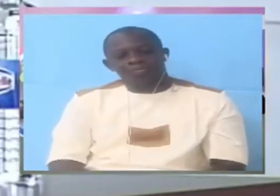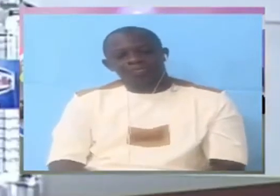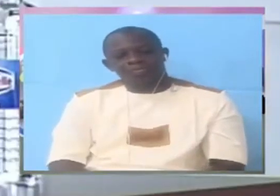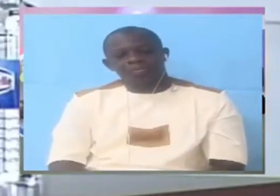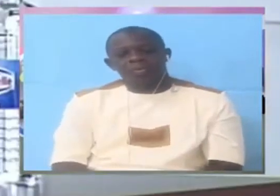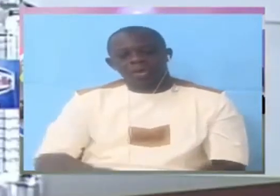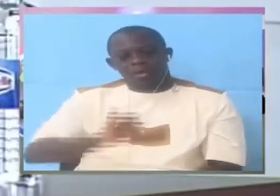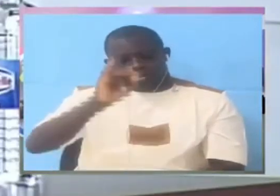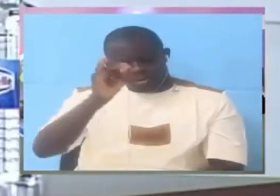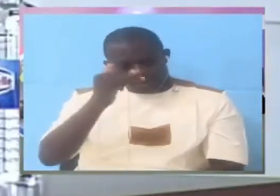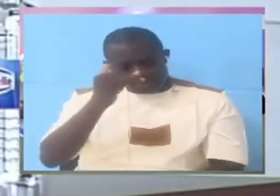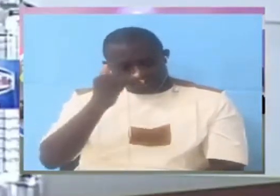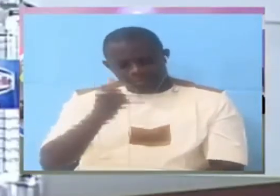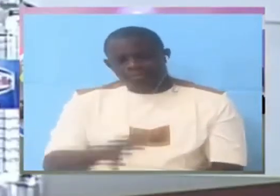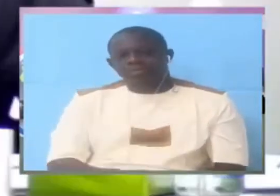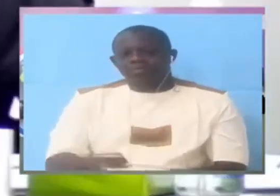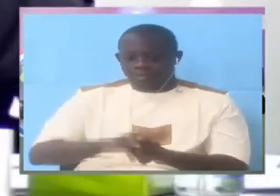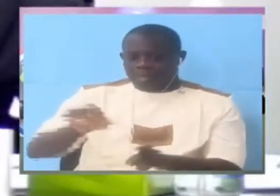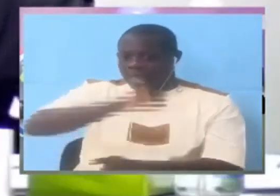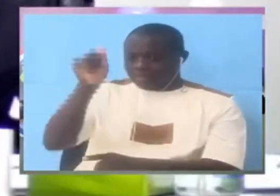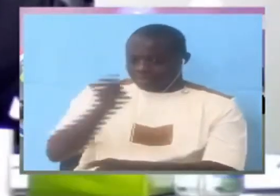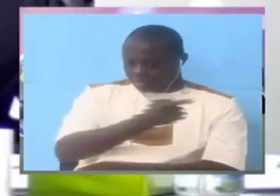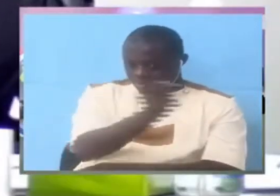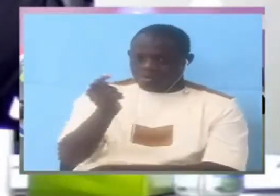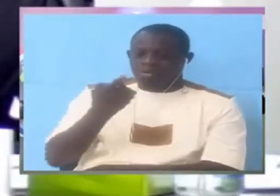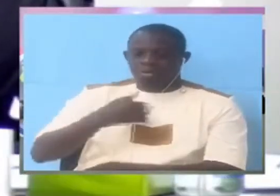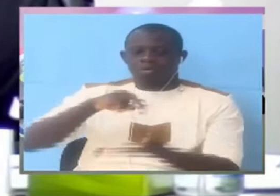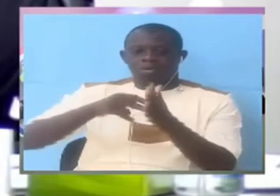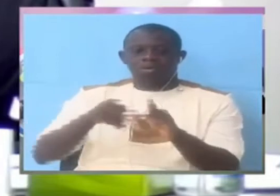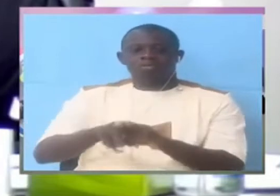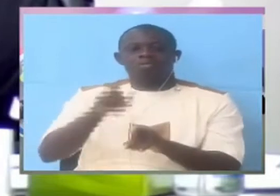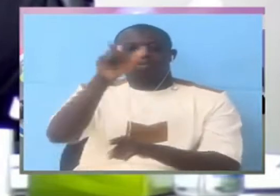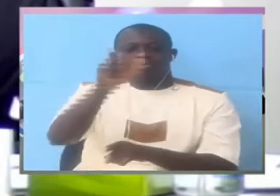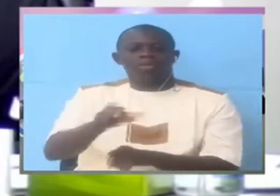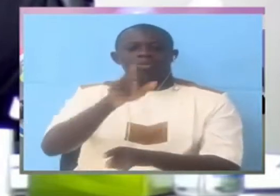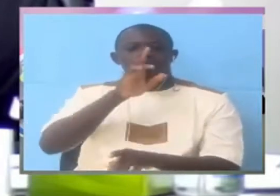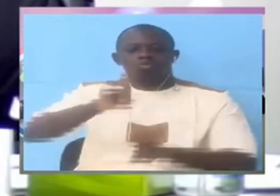yes and those people would be interrogators correct